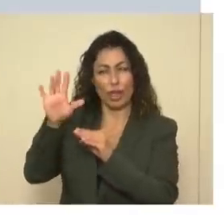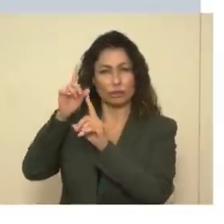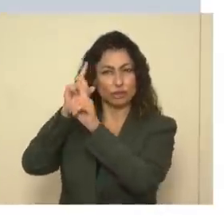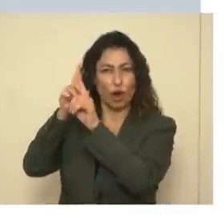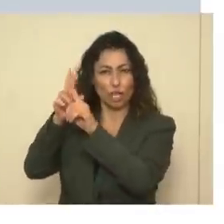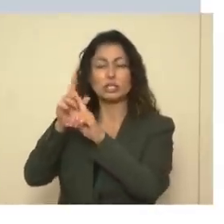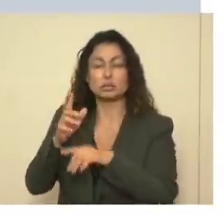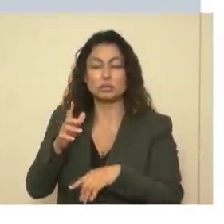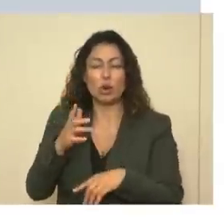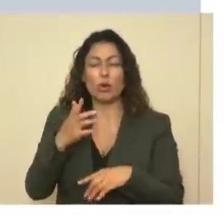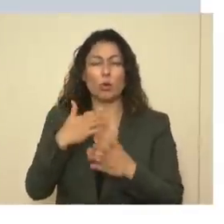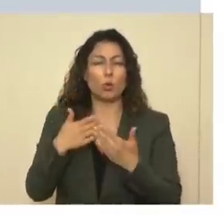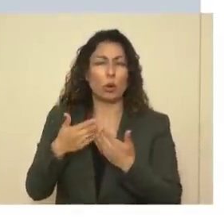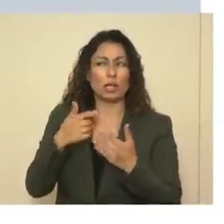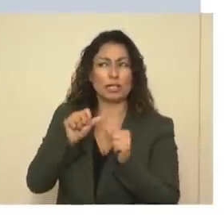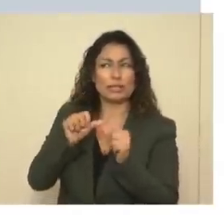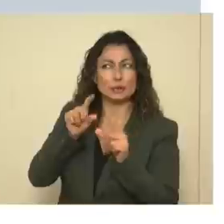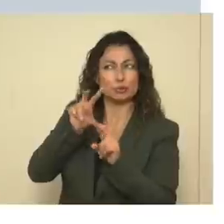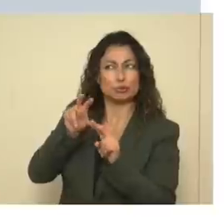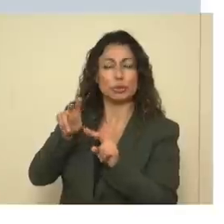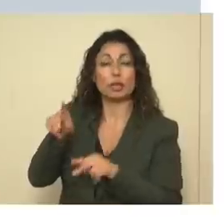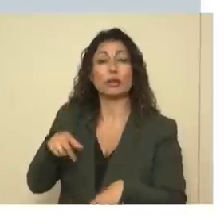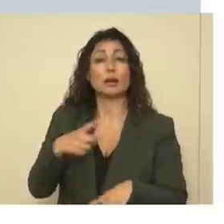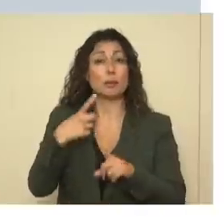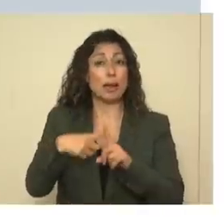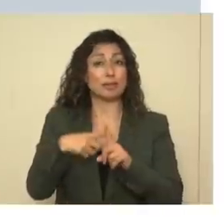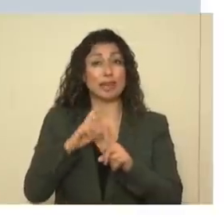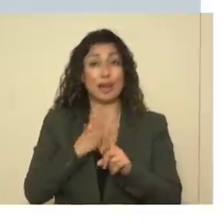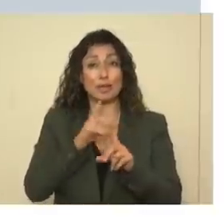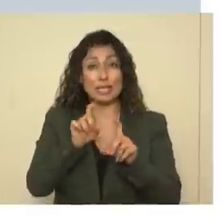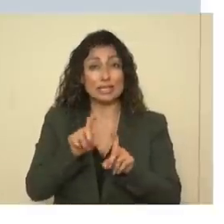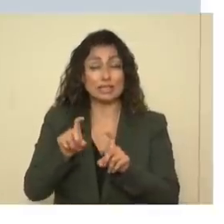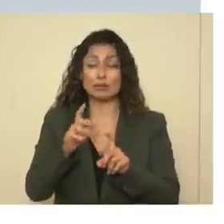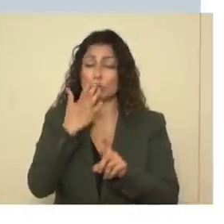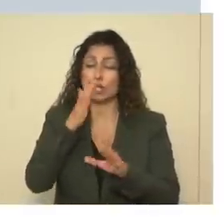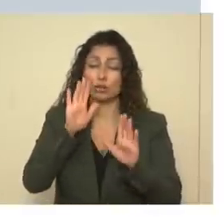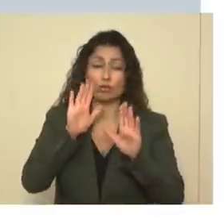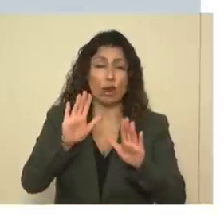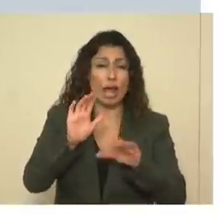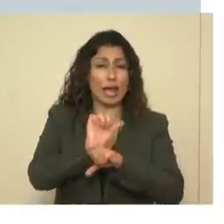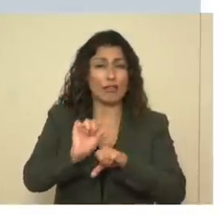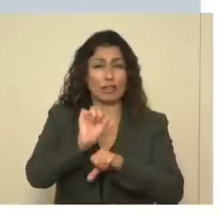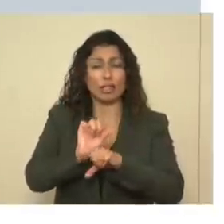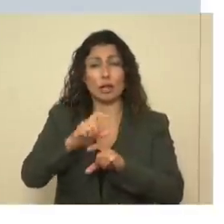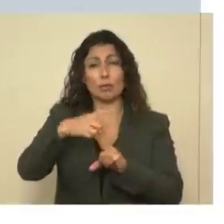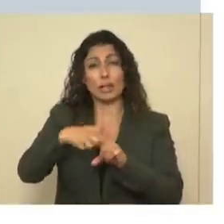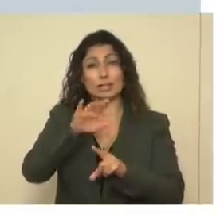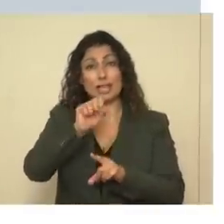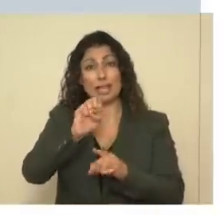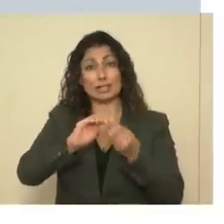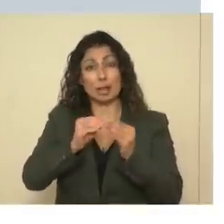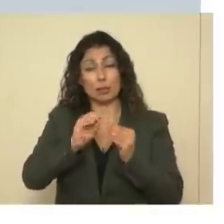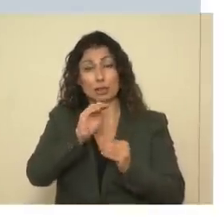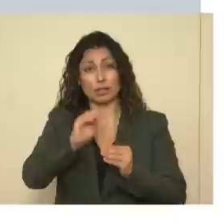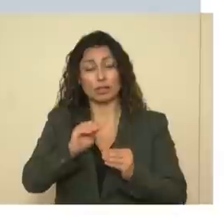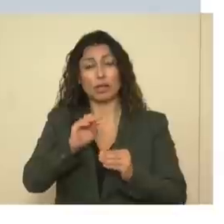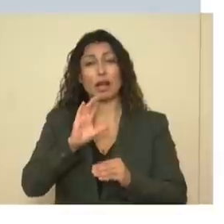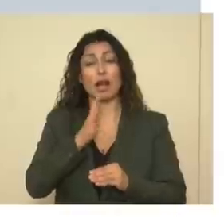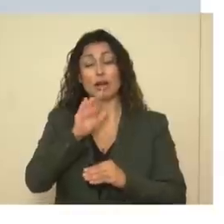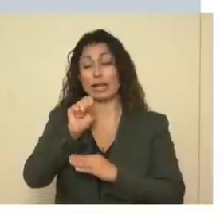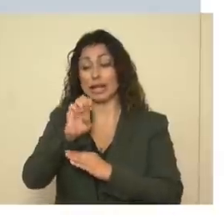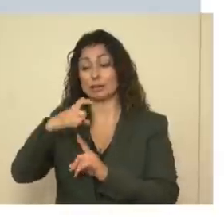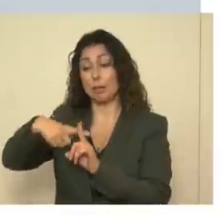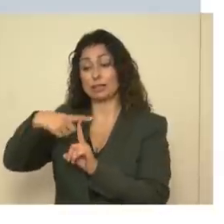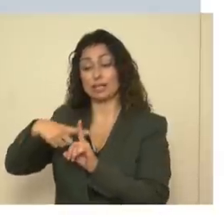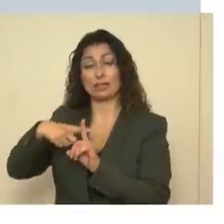as well. Testing continue to do great, amazing efforts. And with case counts coming down, our test positivity rate is coming down.